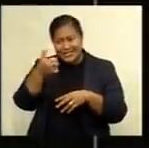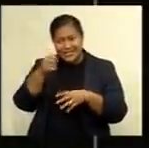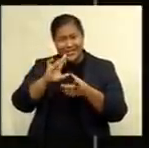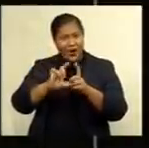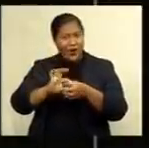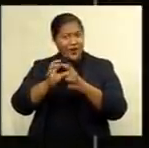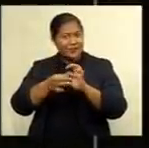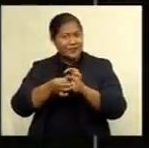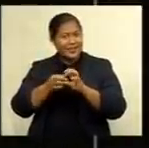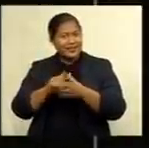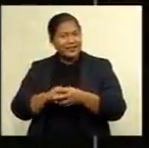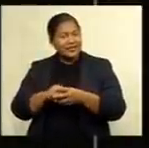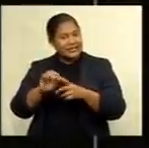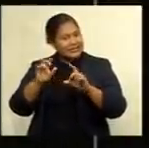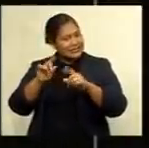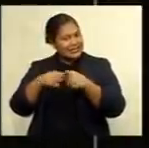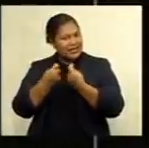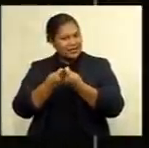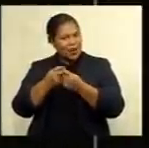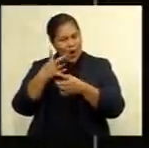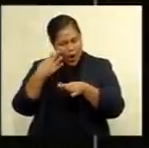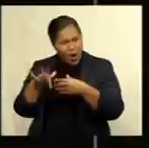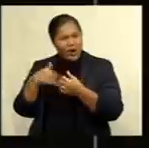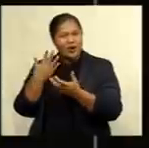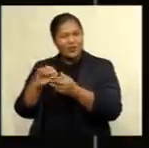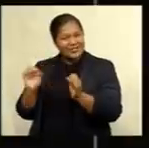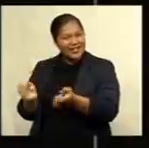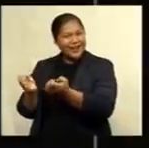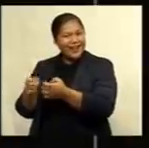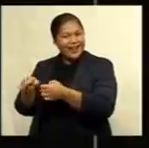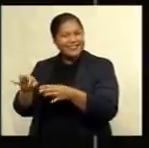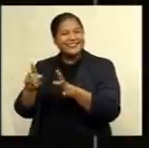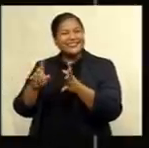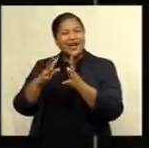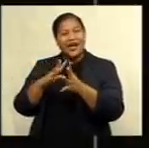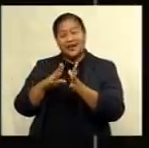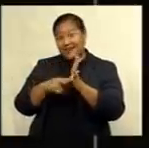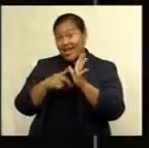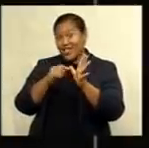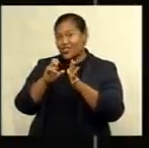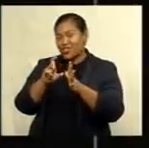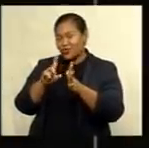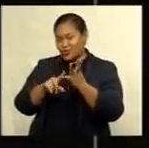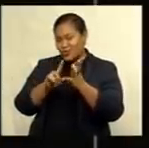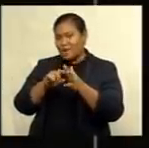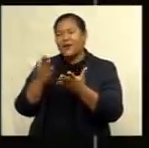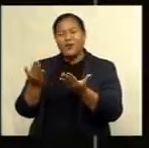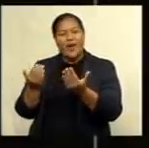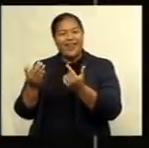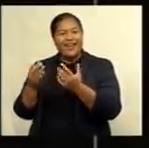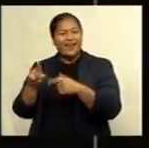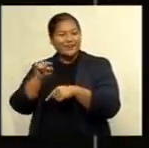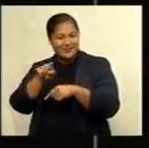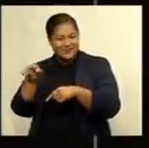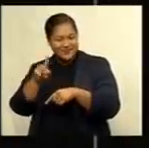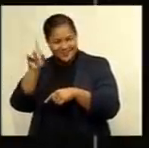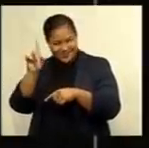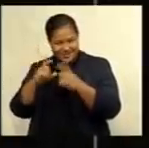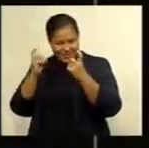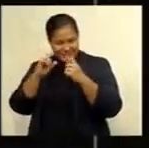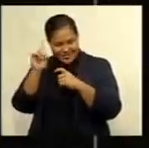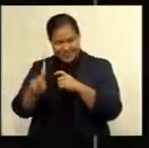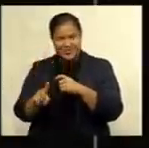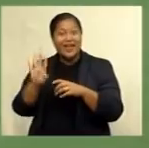mentor for Nadungu through his rugby career and was part of the welcoming party at Votua Village in Bar today. Caroline